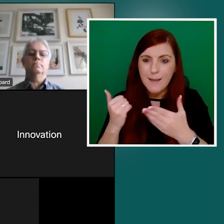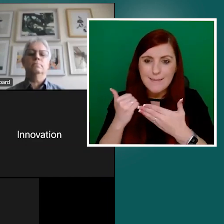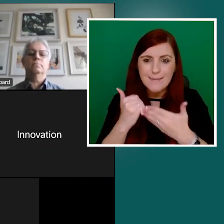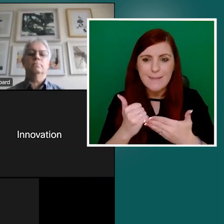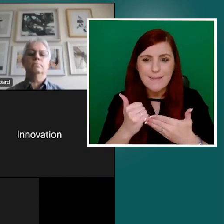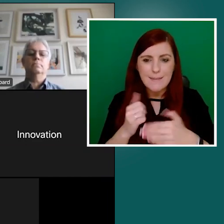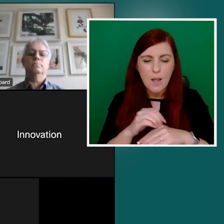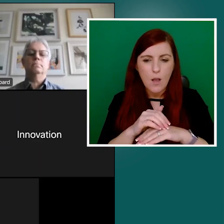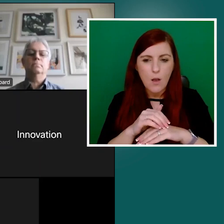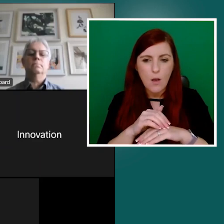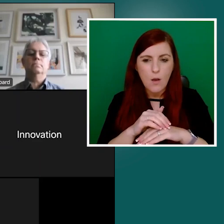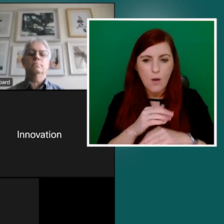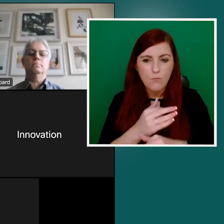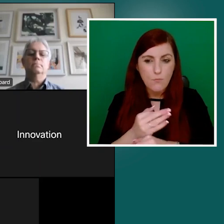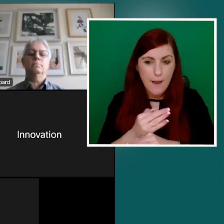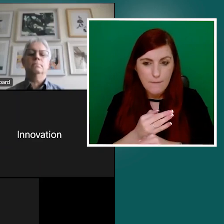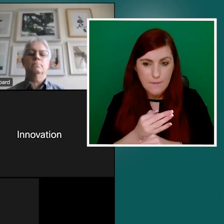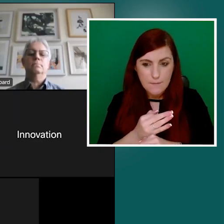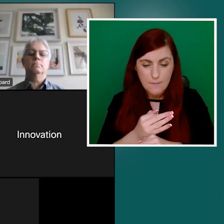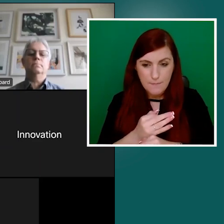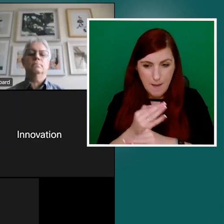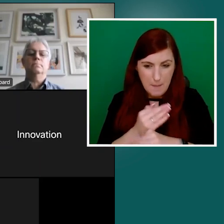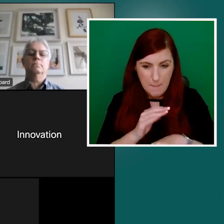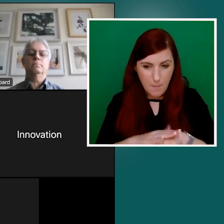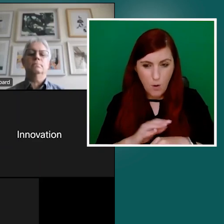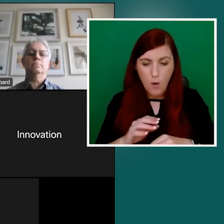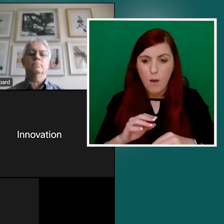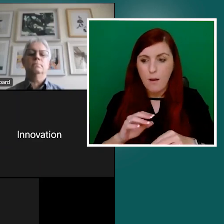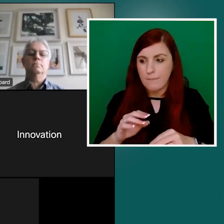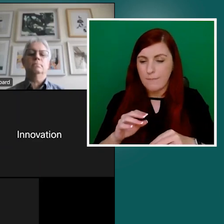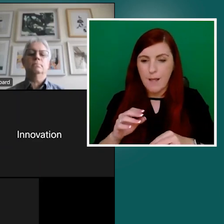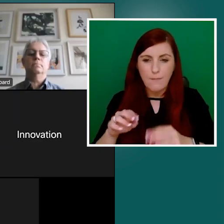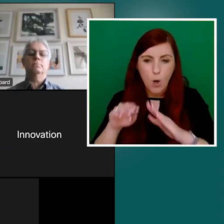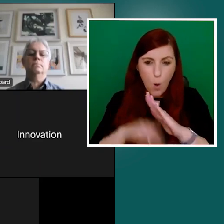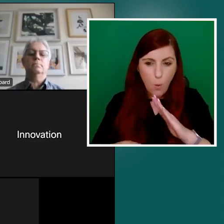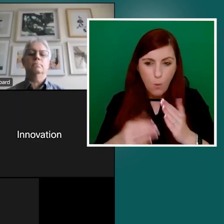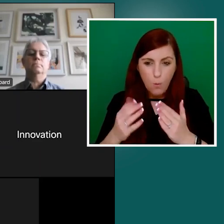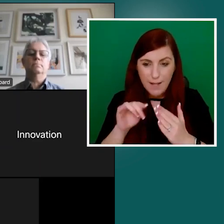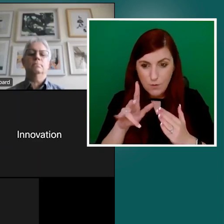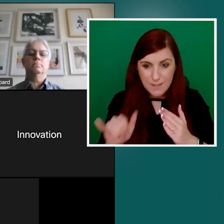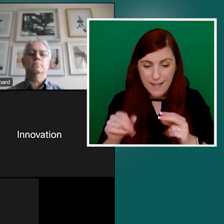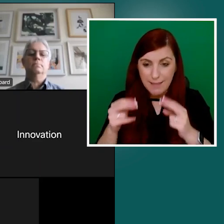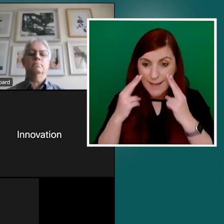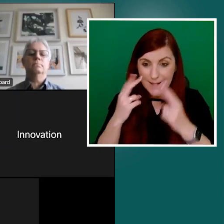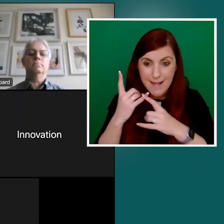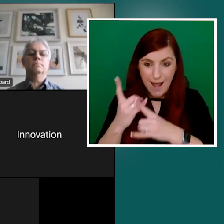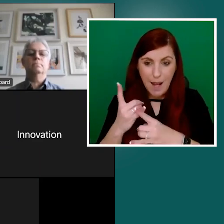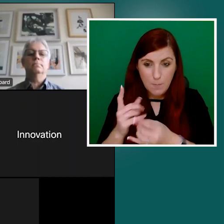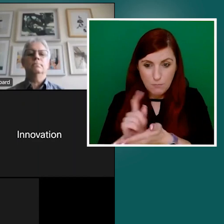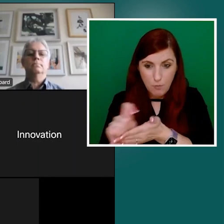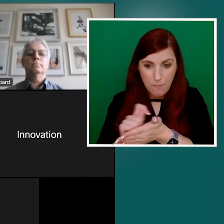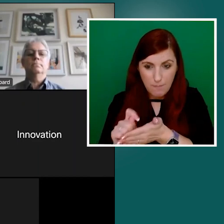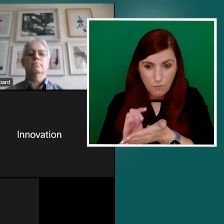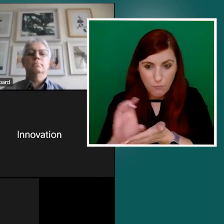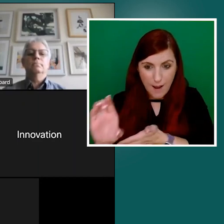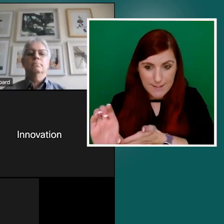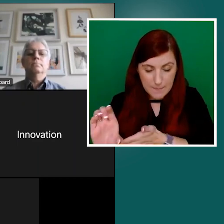with applying for a grant for something. And they had, as they quite rightly should,